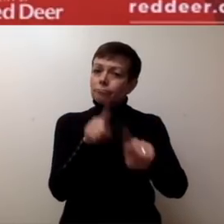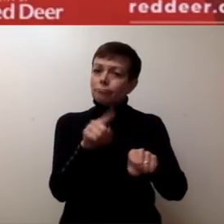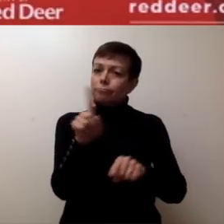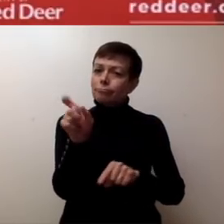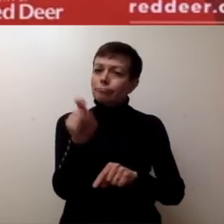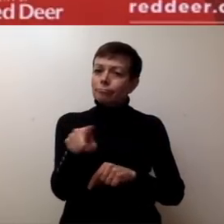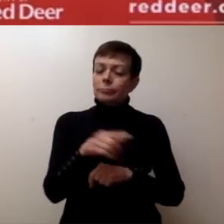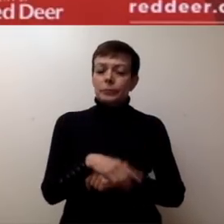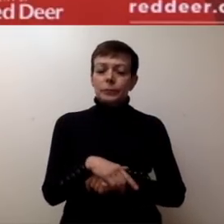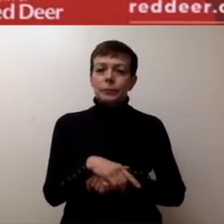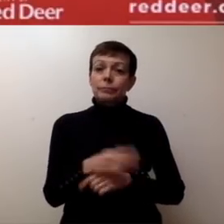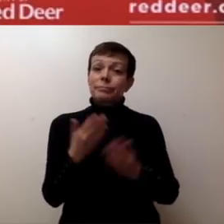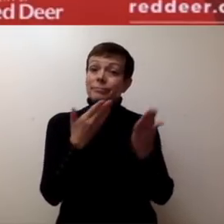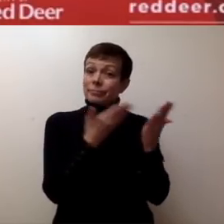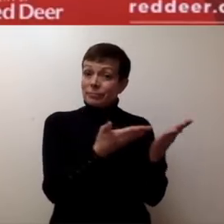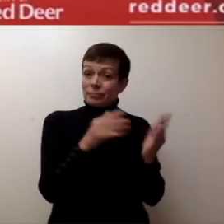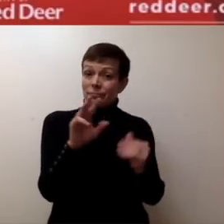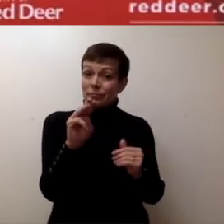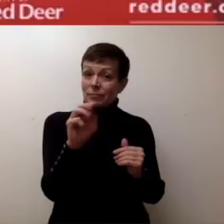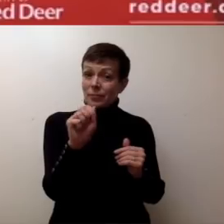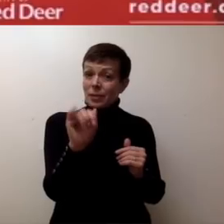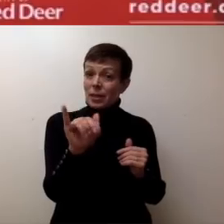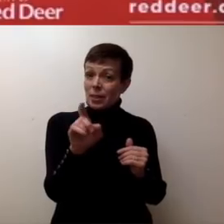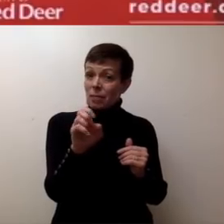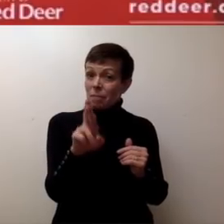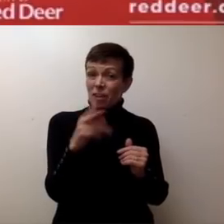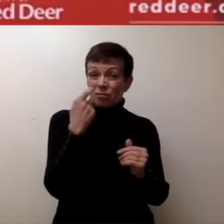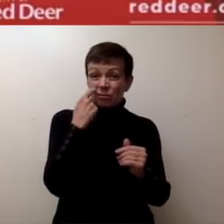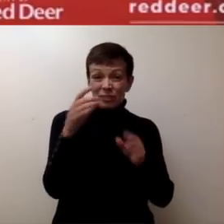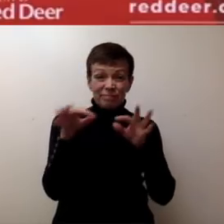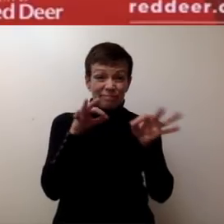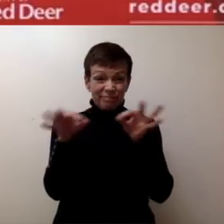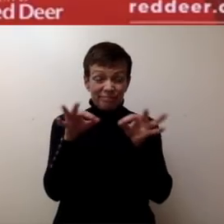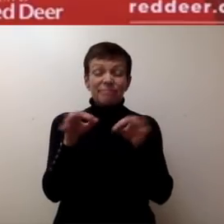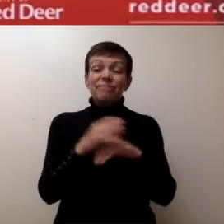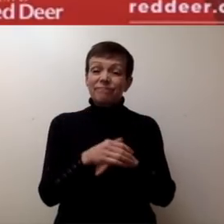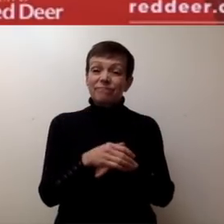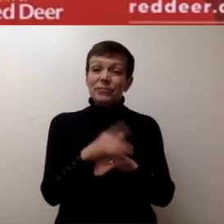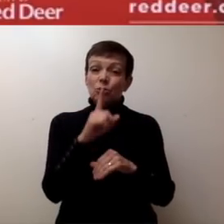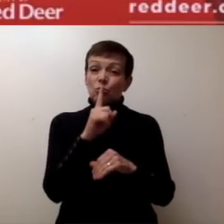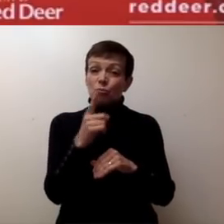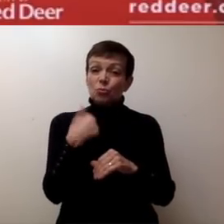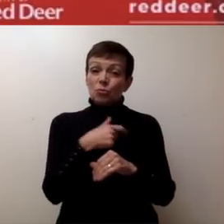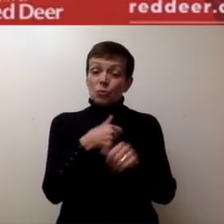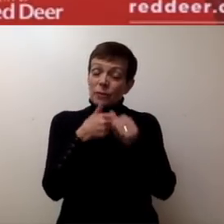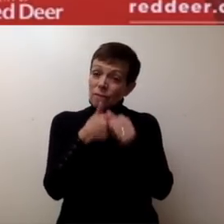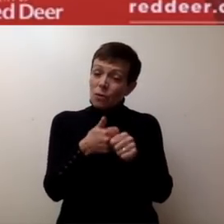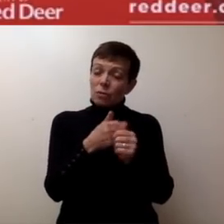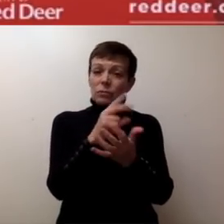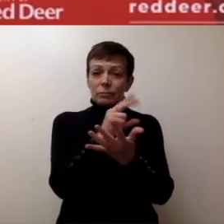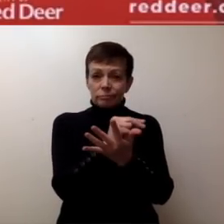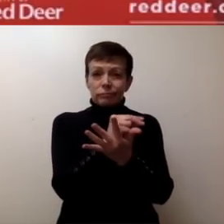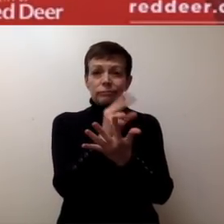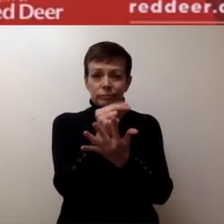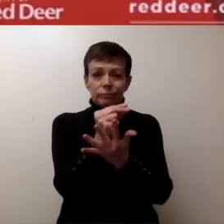As Mayor Mayor highlighted to you just now, we are taking measures in the